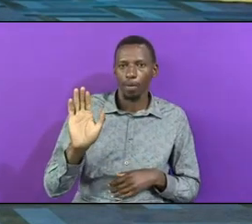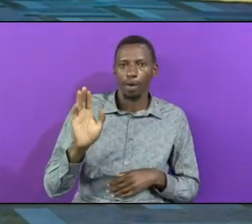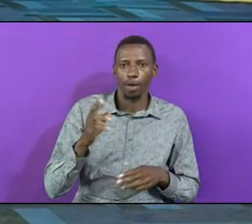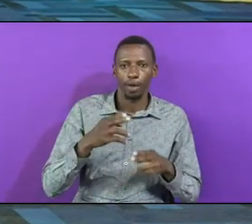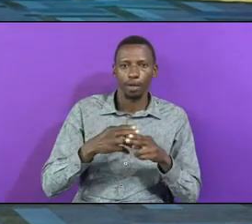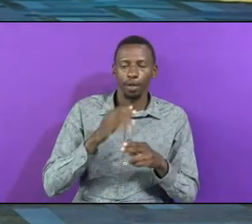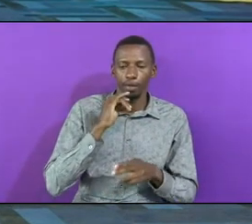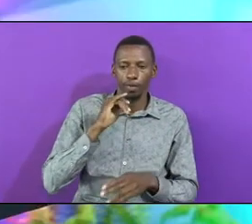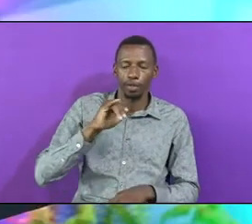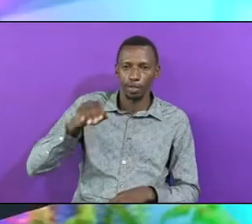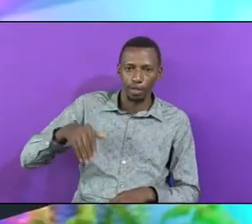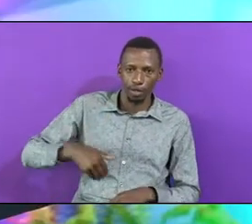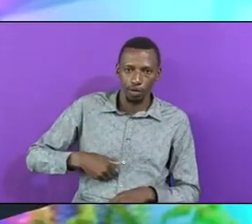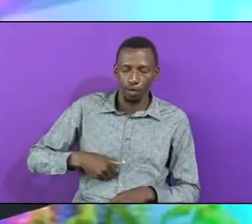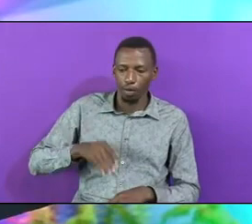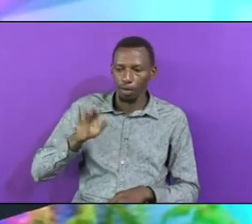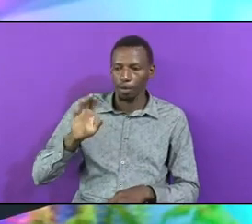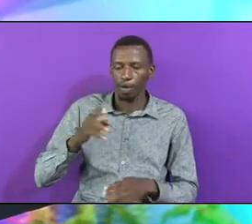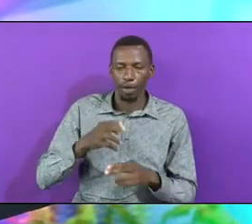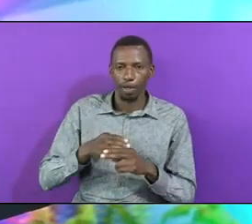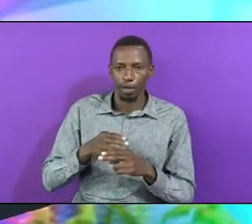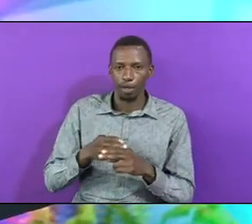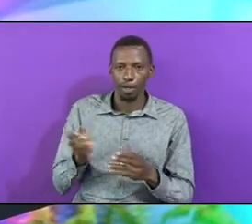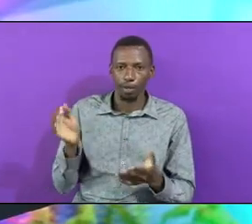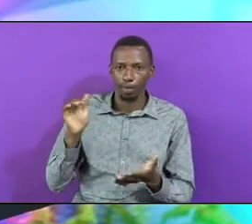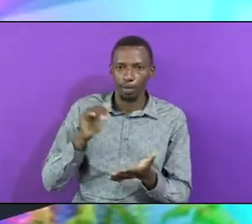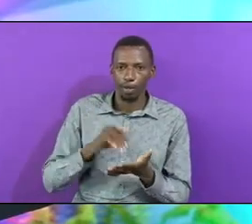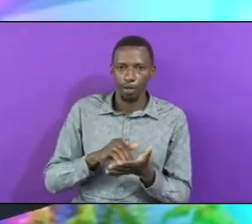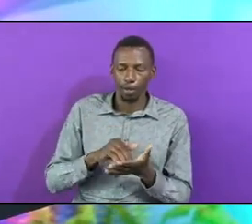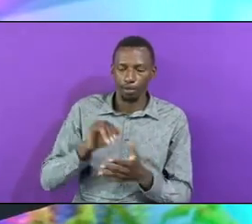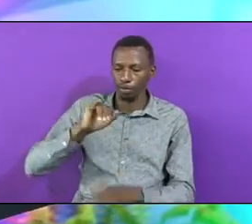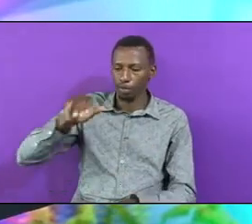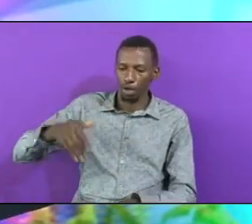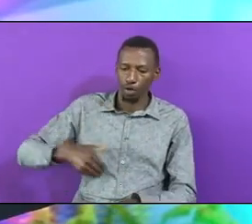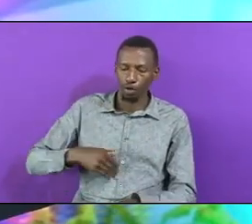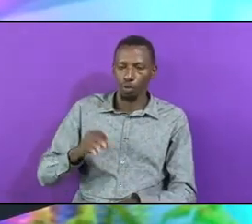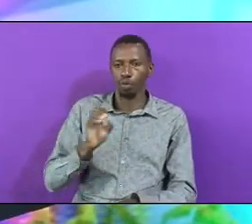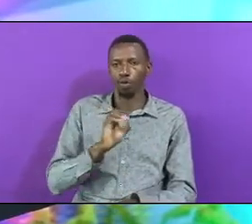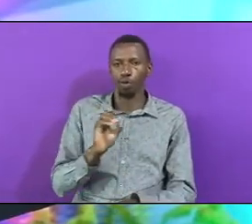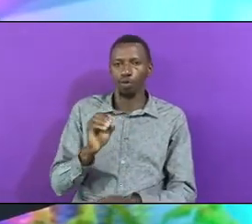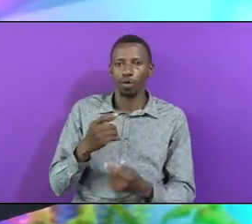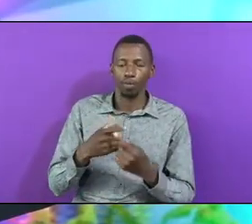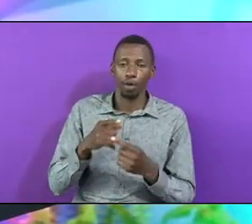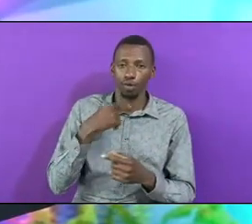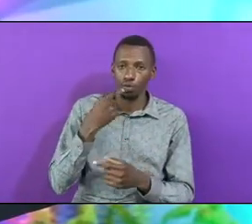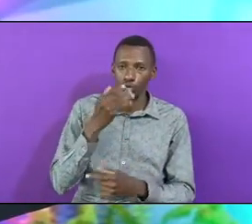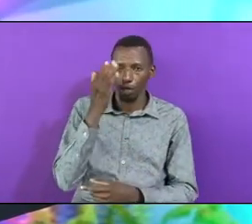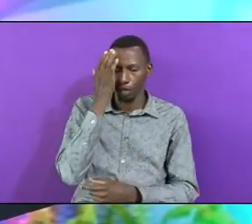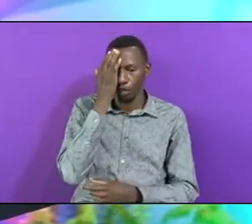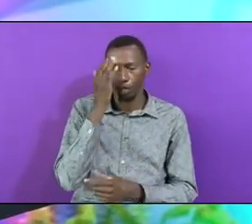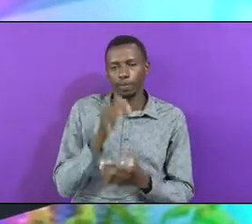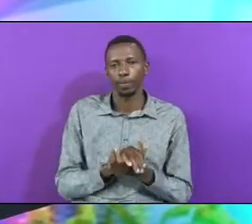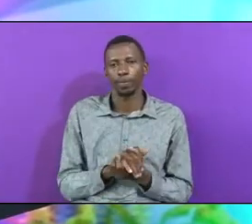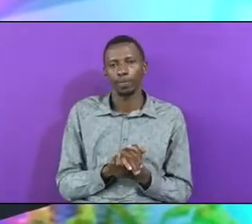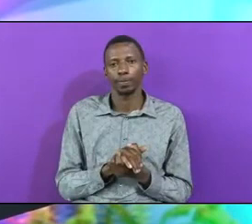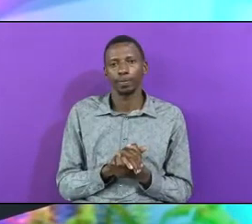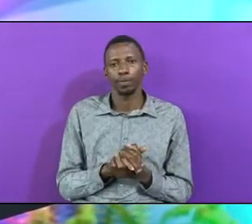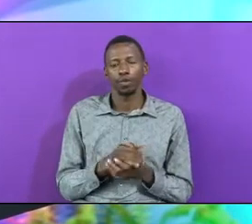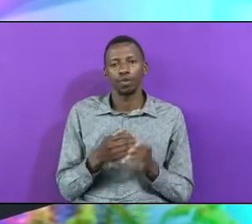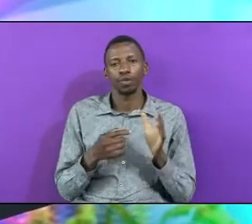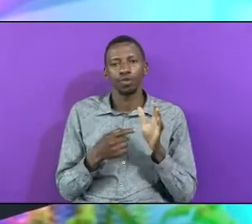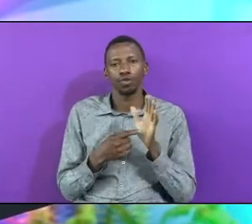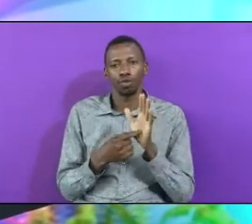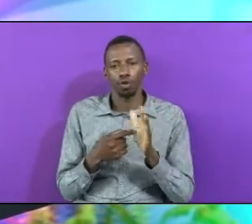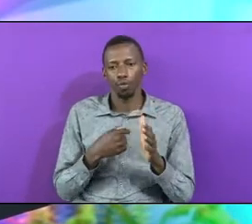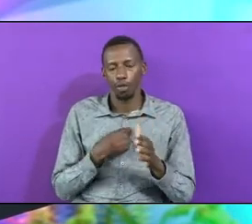Your Name Shall Not Be Called Who Jacob Anymore But Who Israel Shall Be Your Name